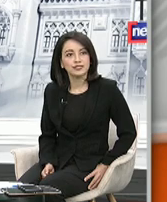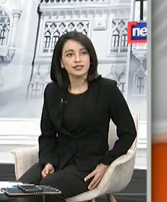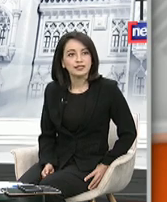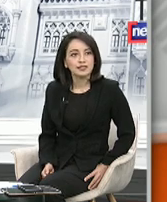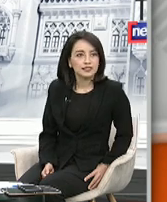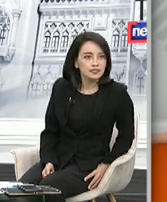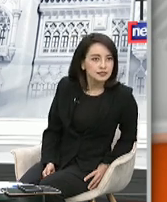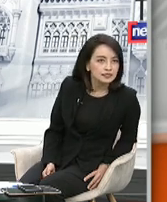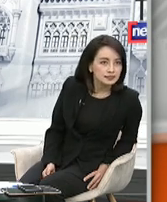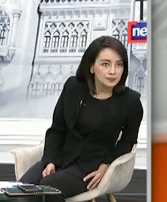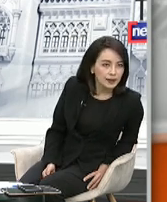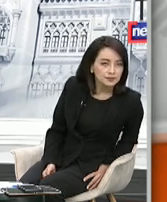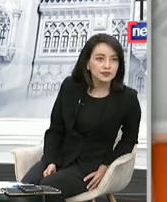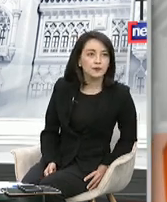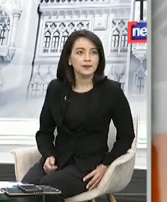Party.